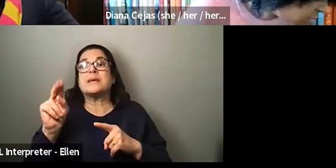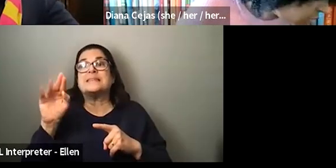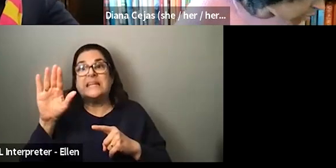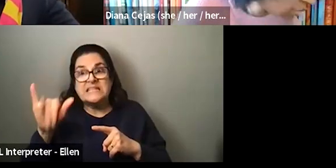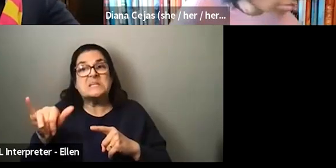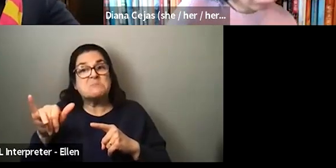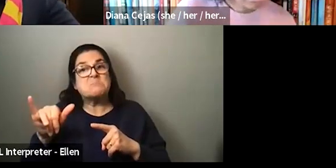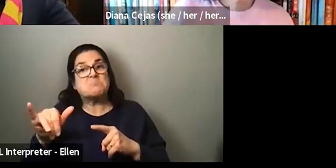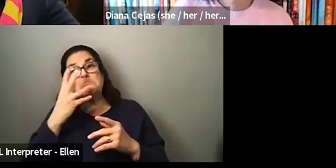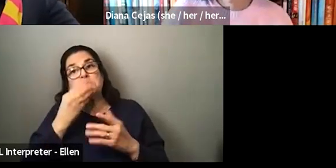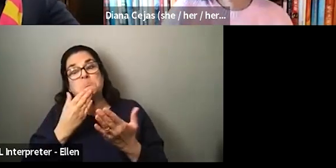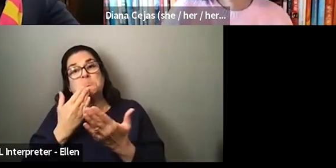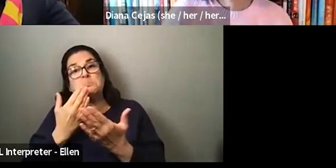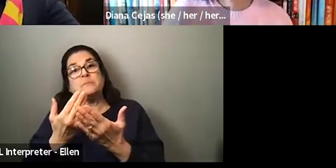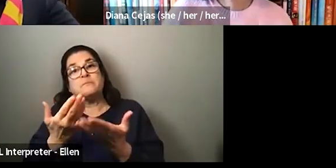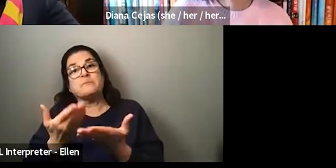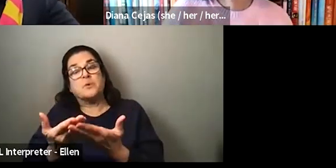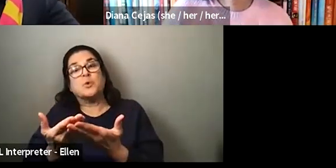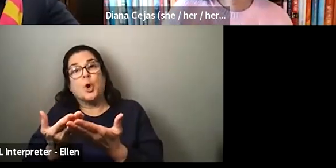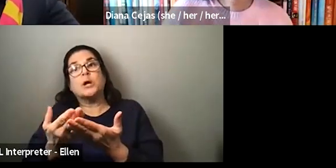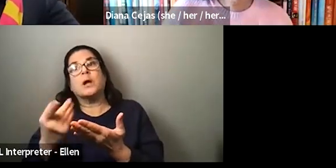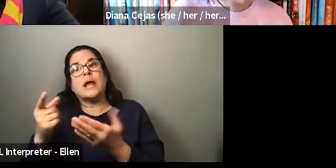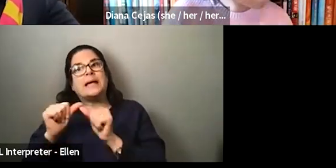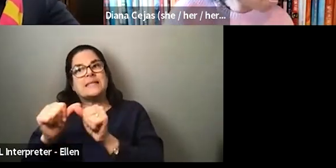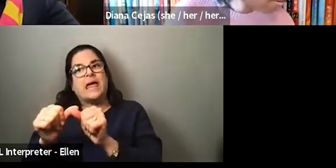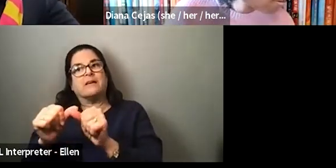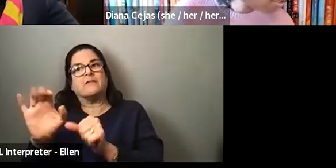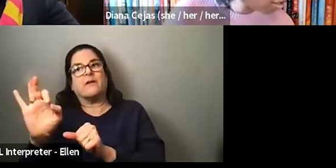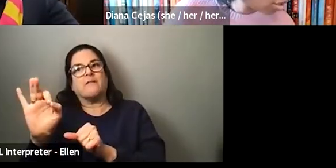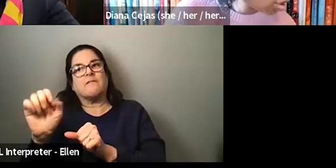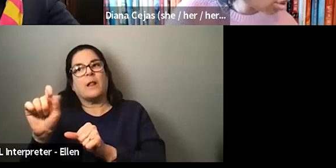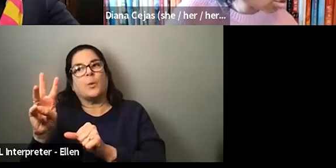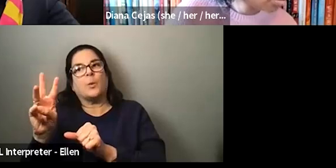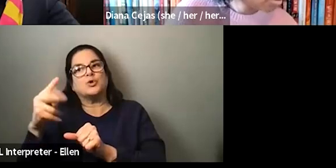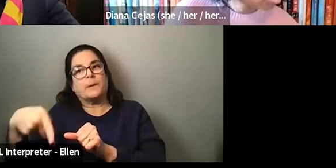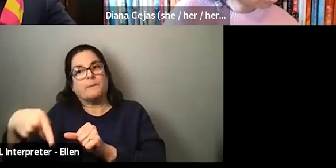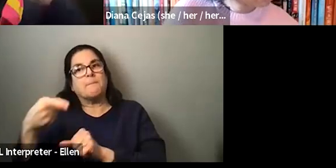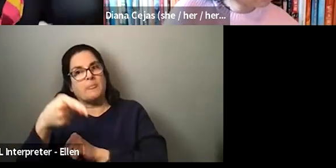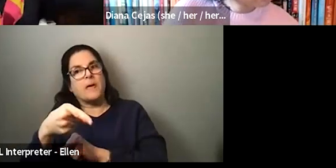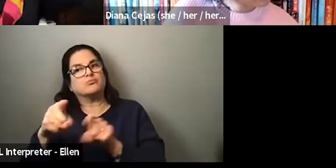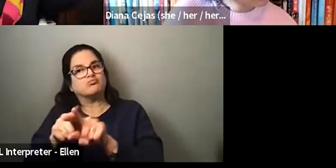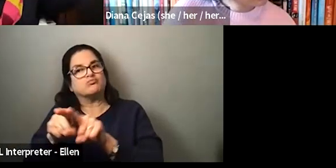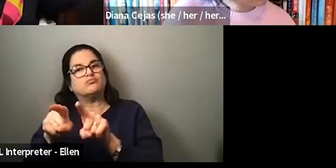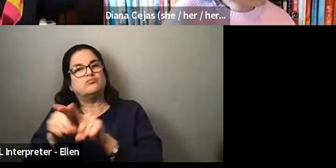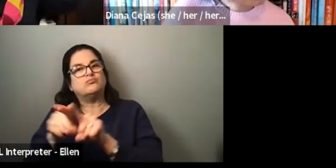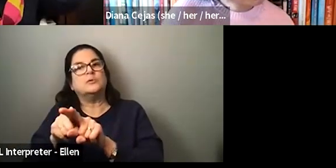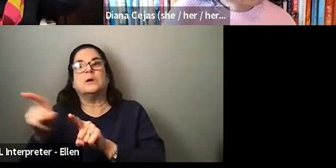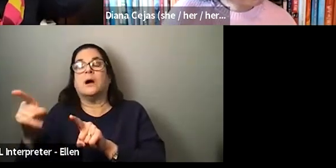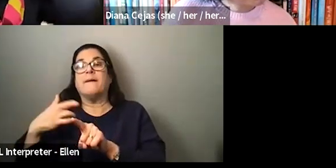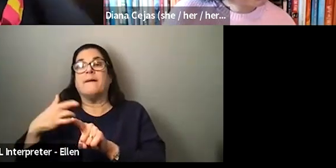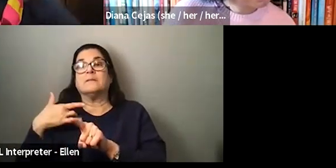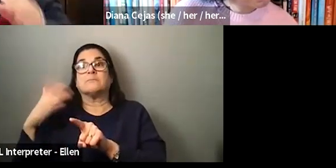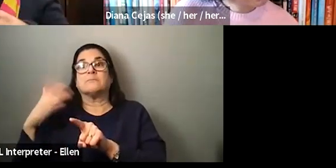um, they had been really supportive and they made what felt like really big hurdles in medical school feel like